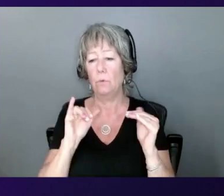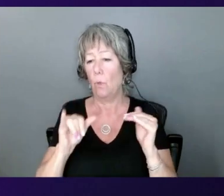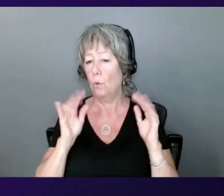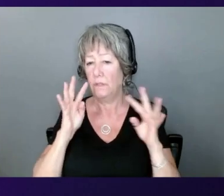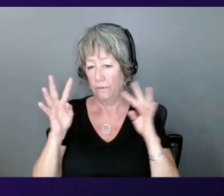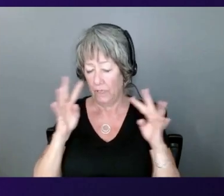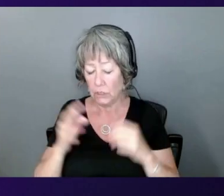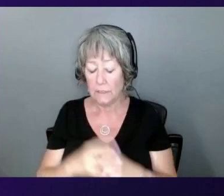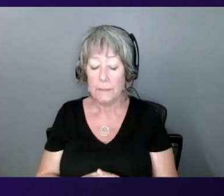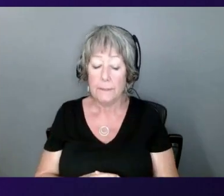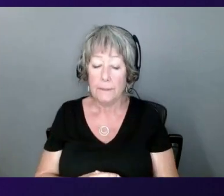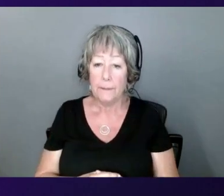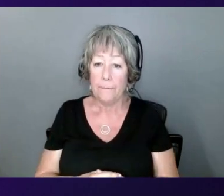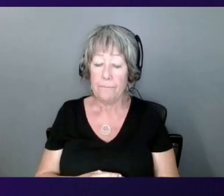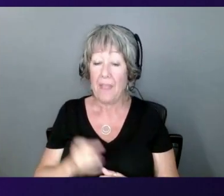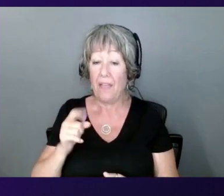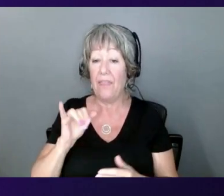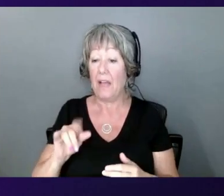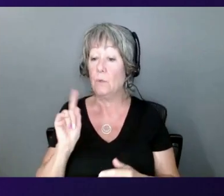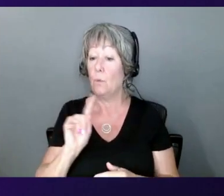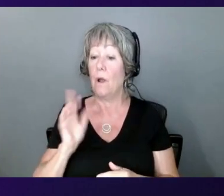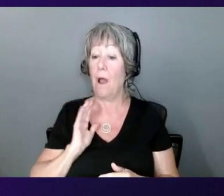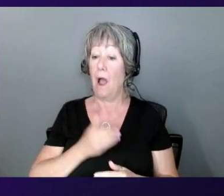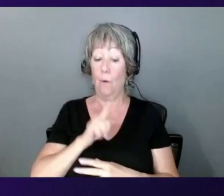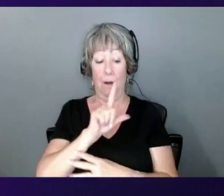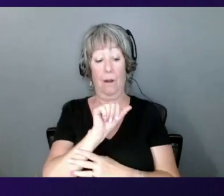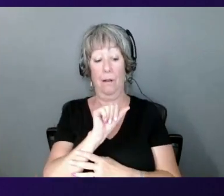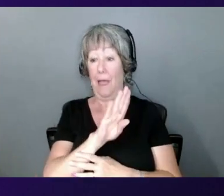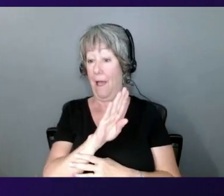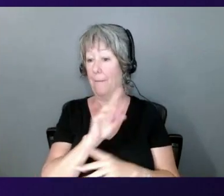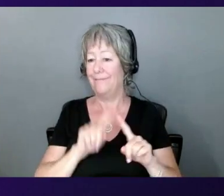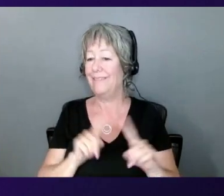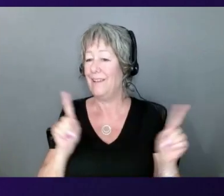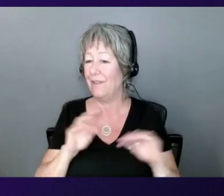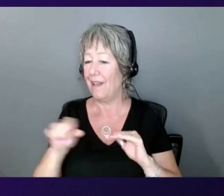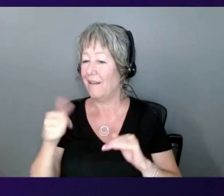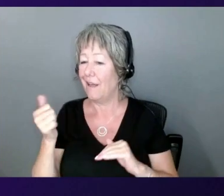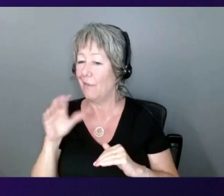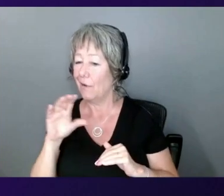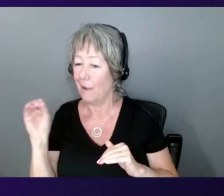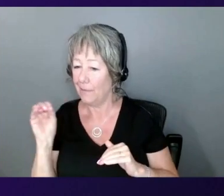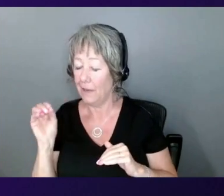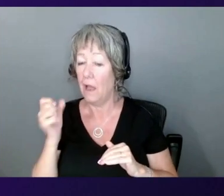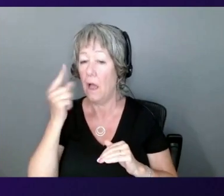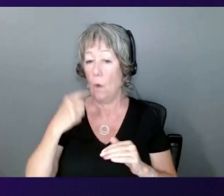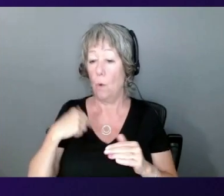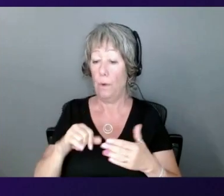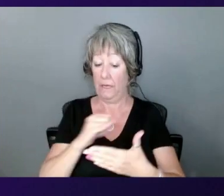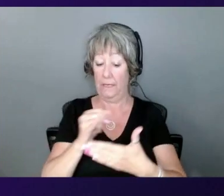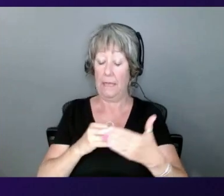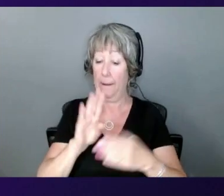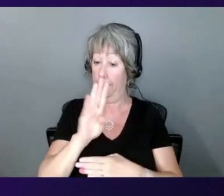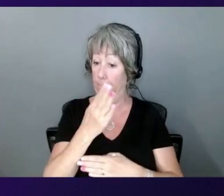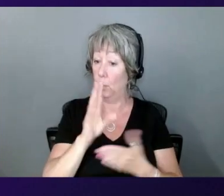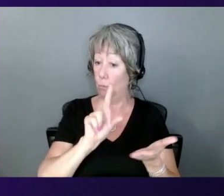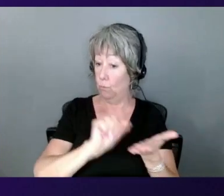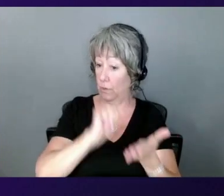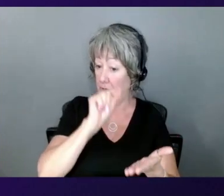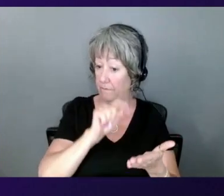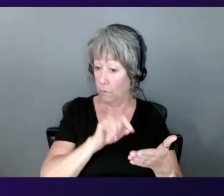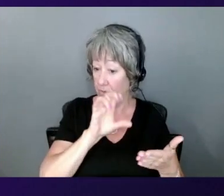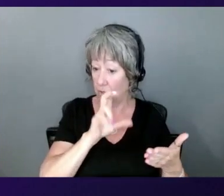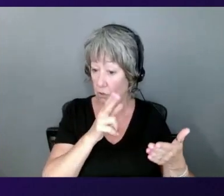this is where an opponent is really different than most companies, where we not only design the blueprint of the chip, but we get